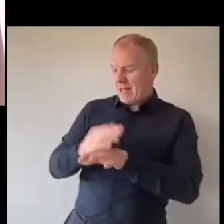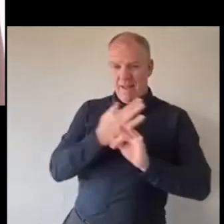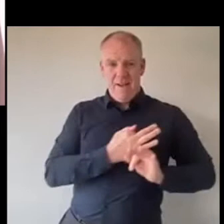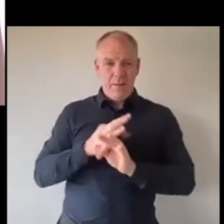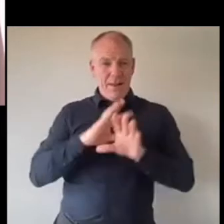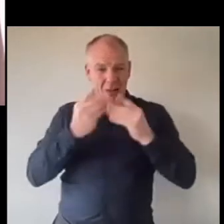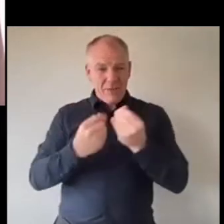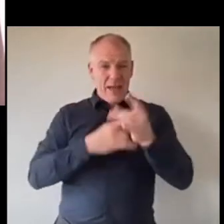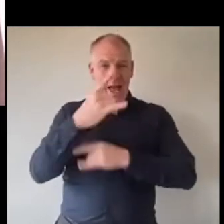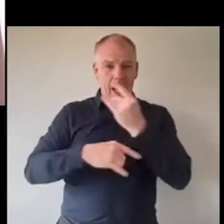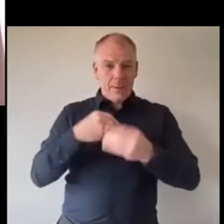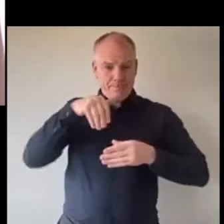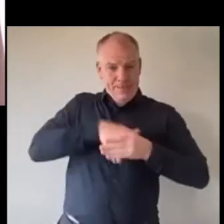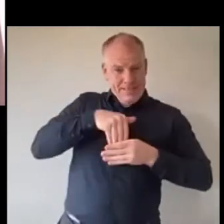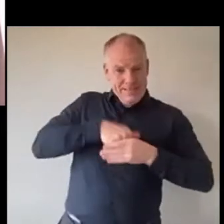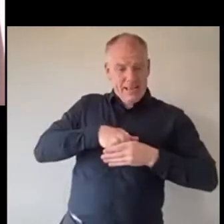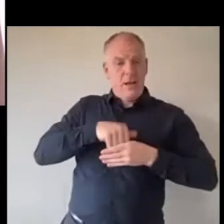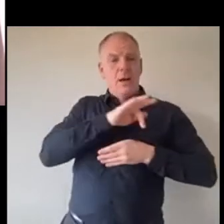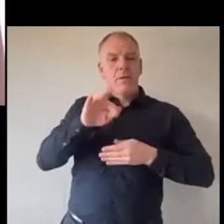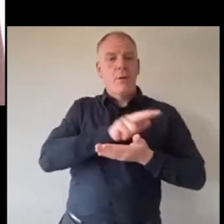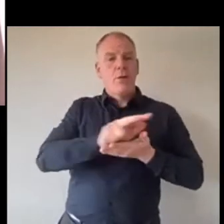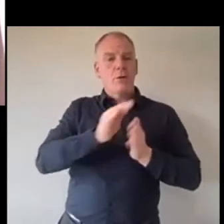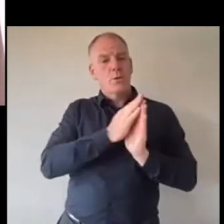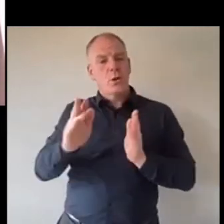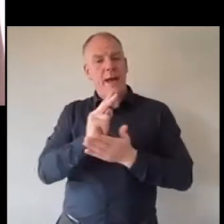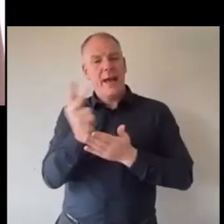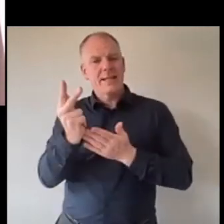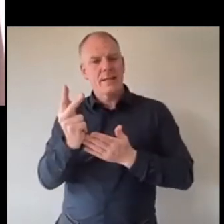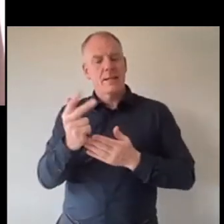and I think it's what I will say to young people is